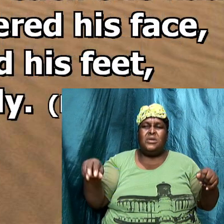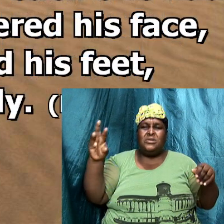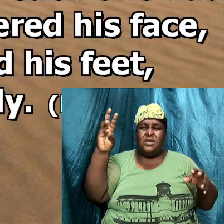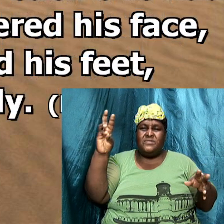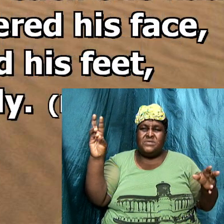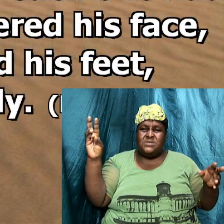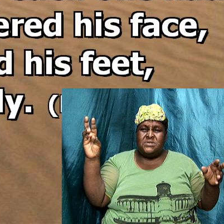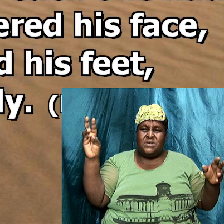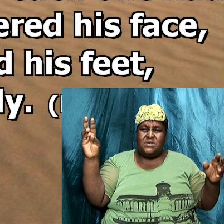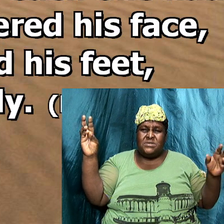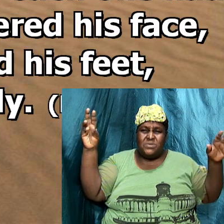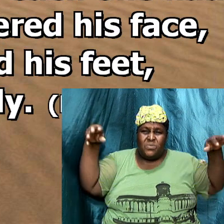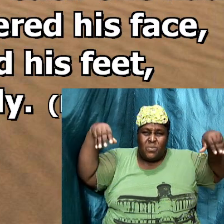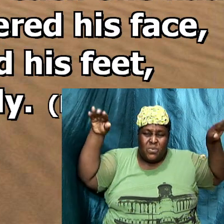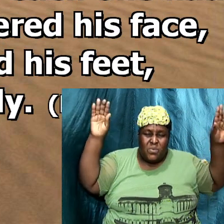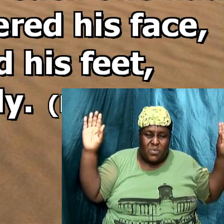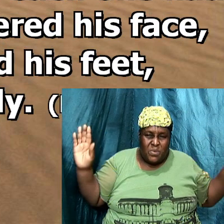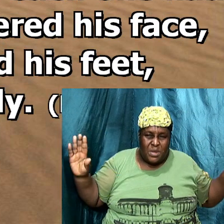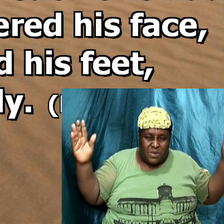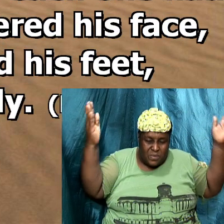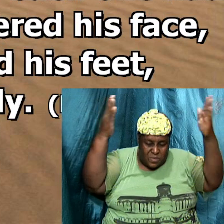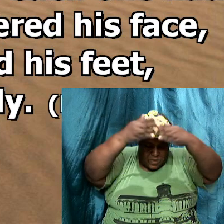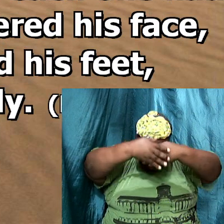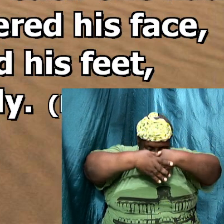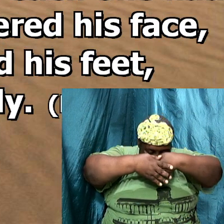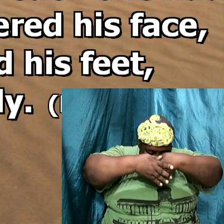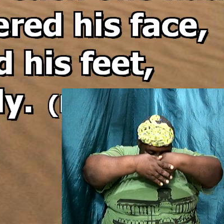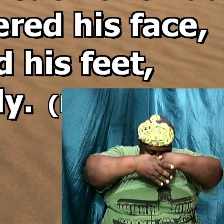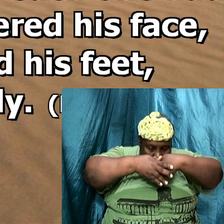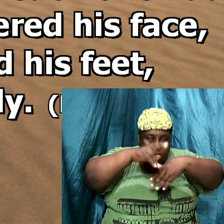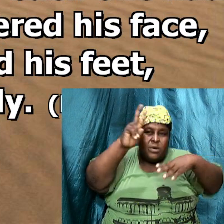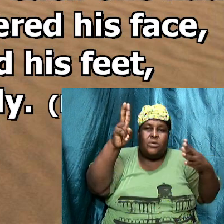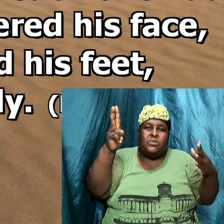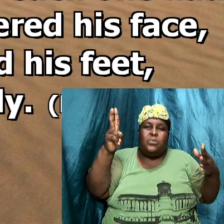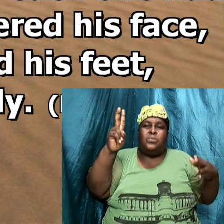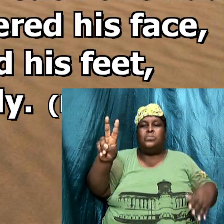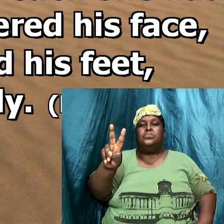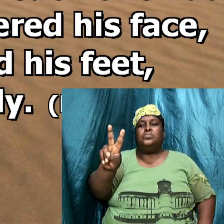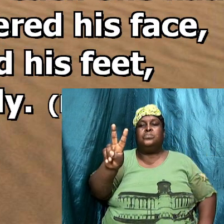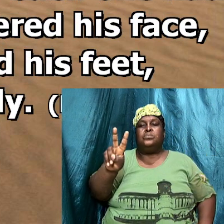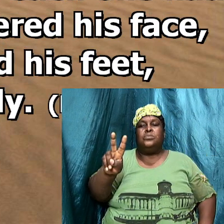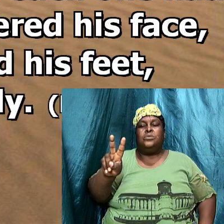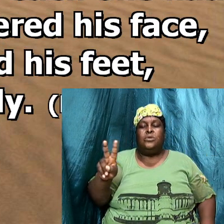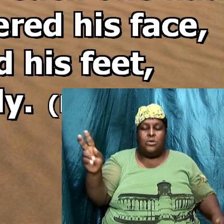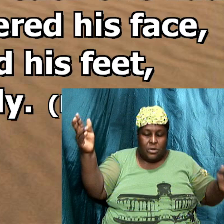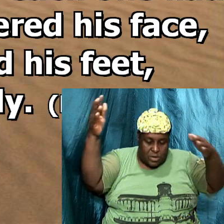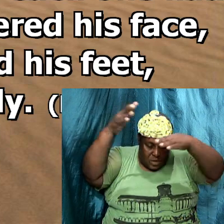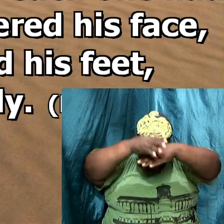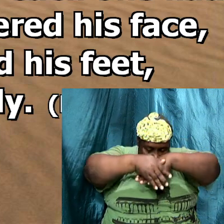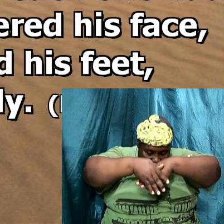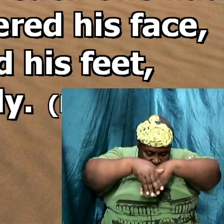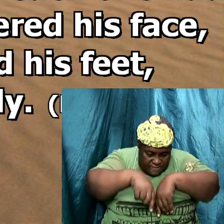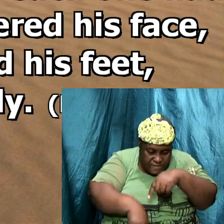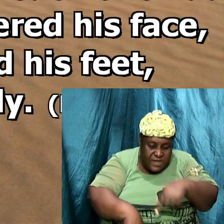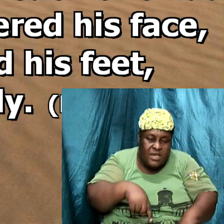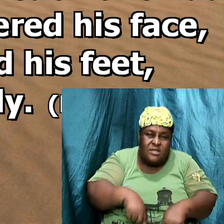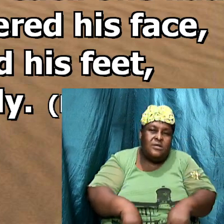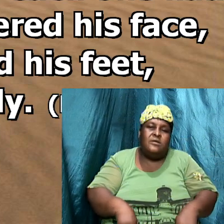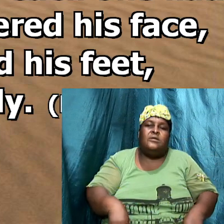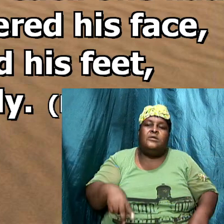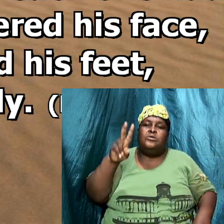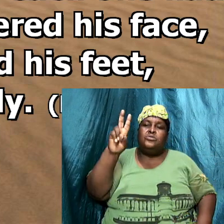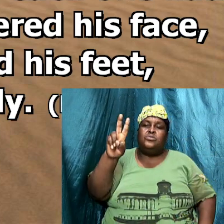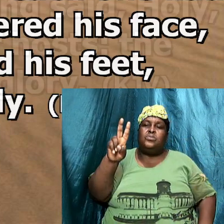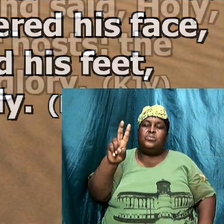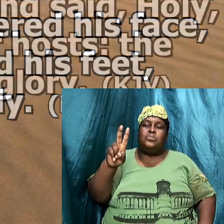With twain they covered their face. And with twain they covered their feet. And with twain they did fly.